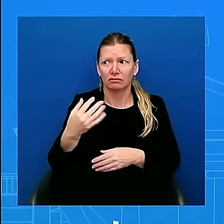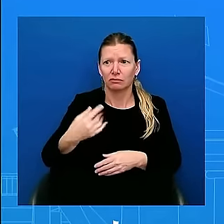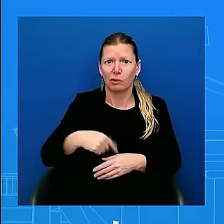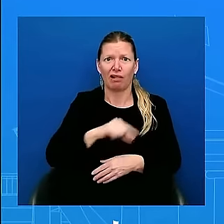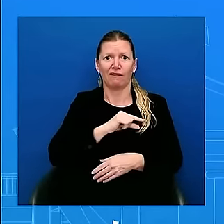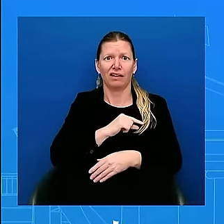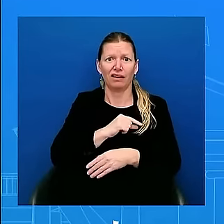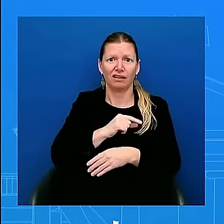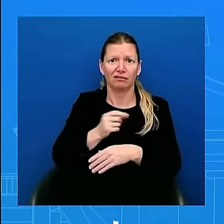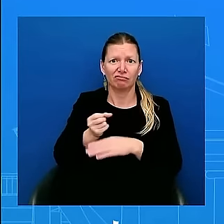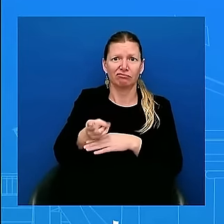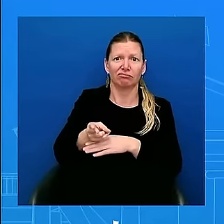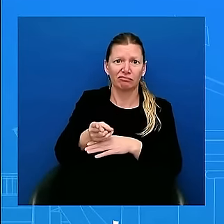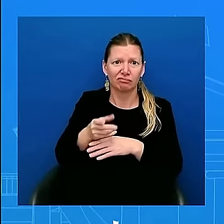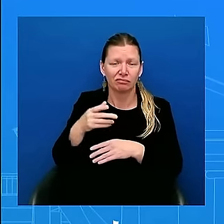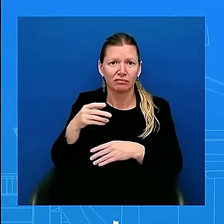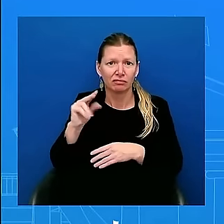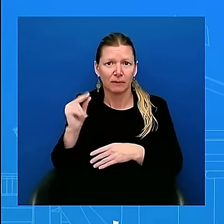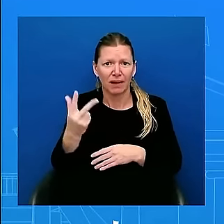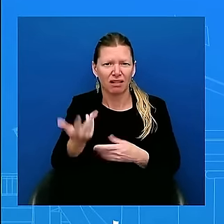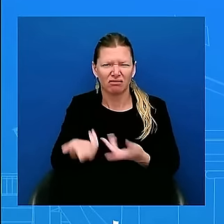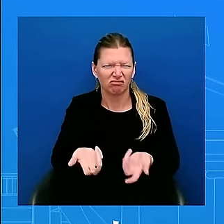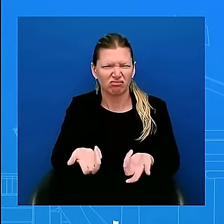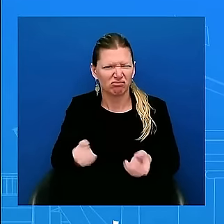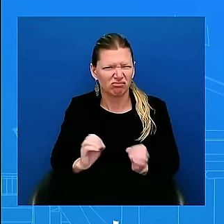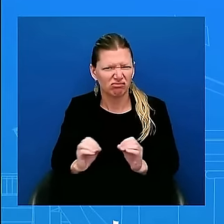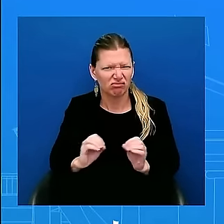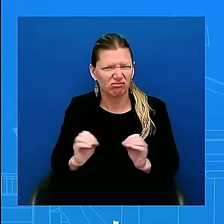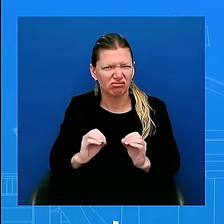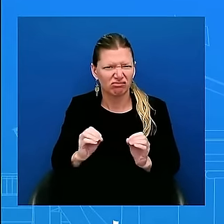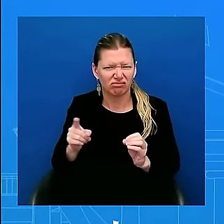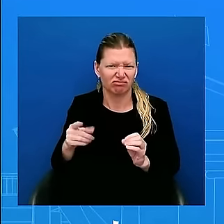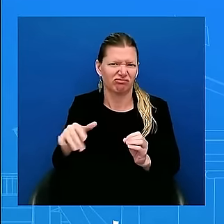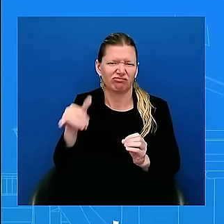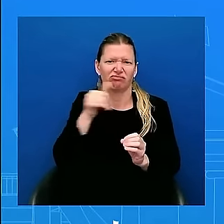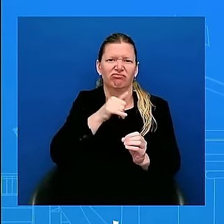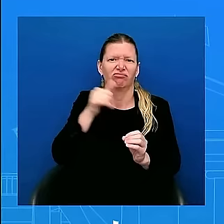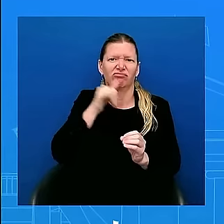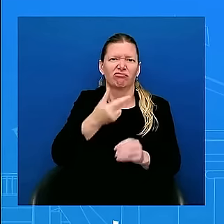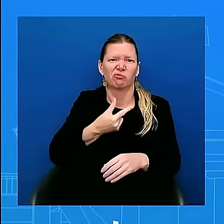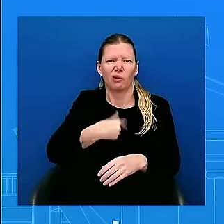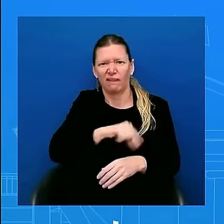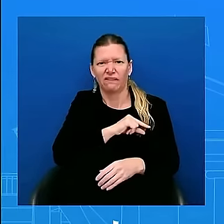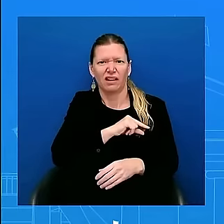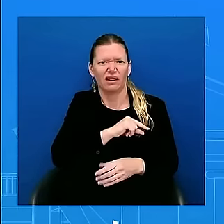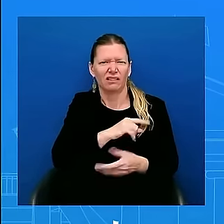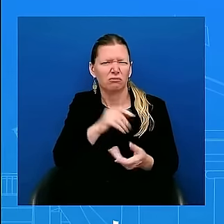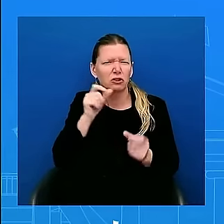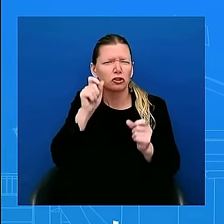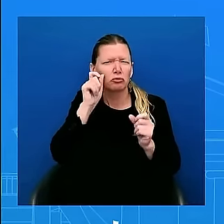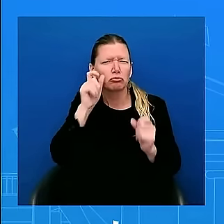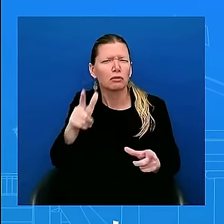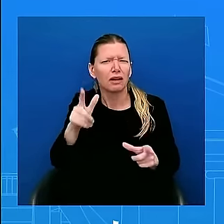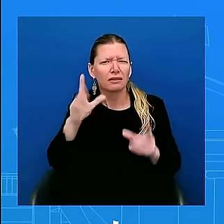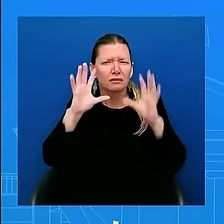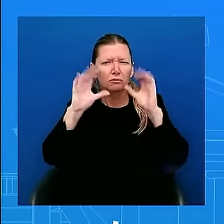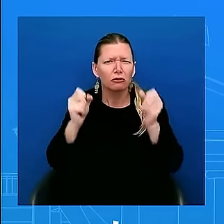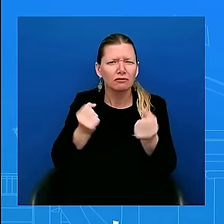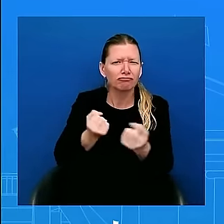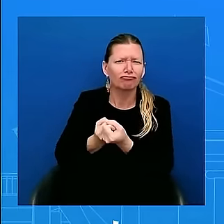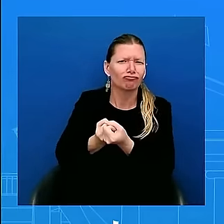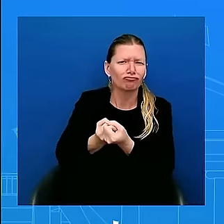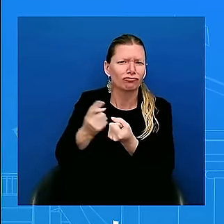got the support that she has and continues to get and the president certainly is going to continue to support her